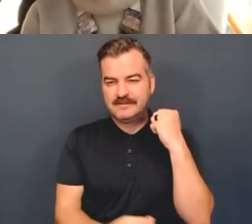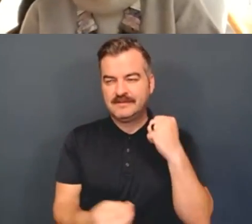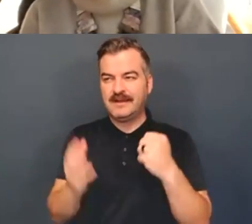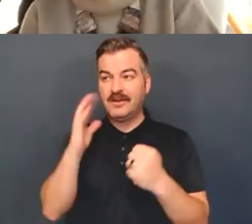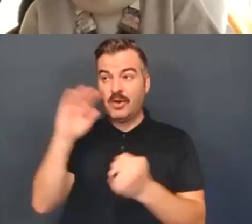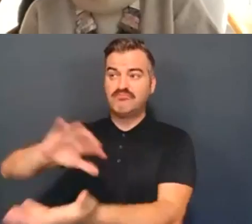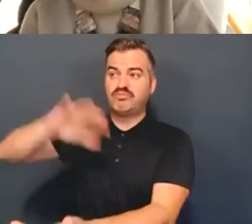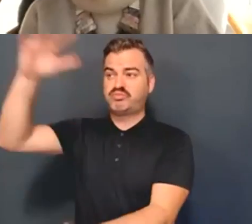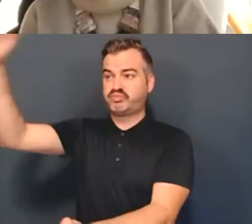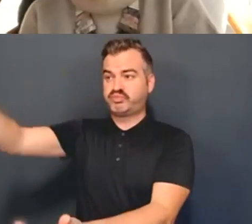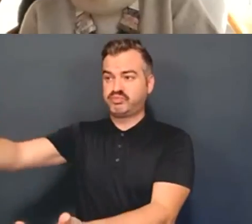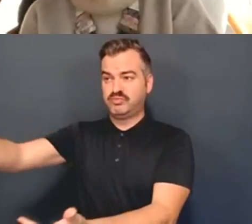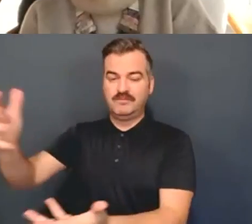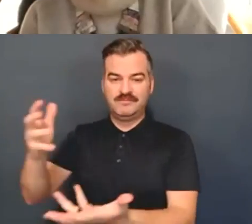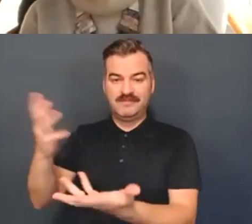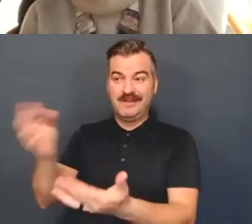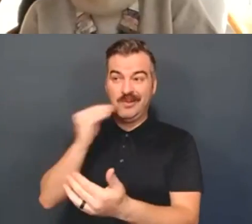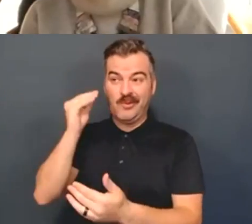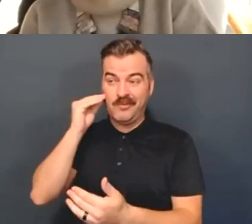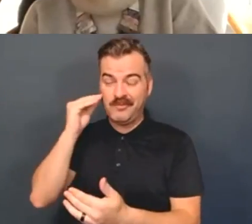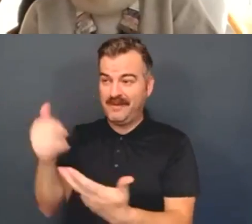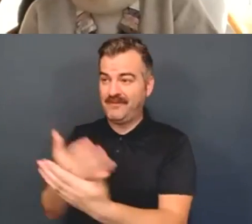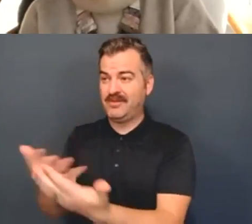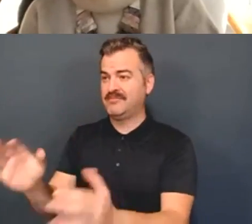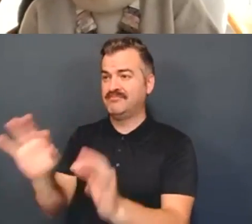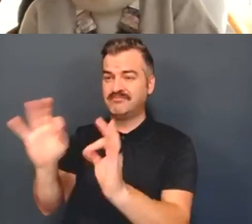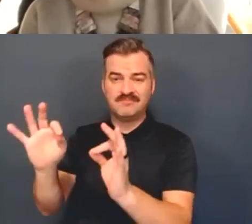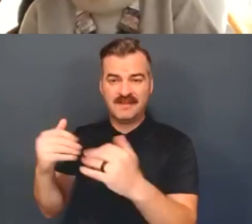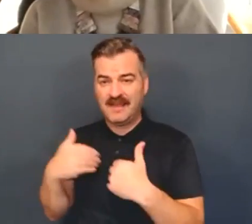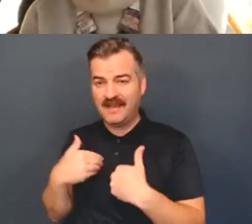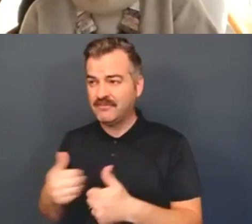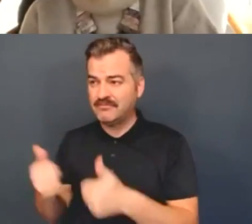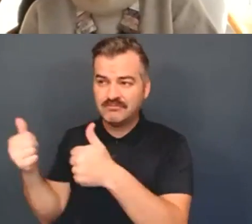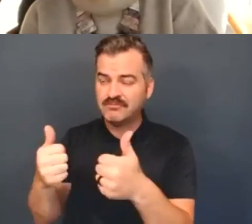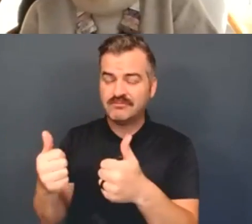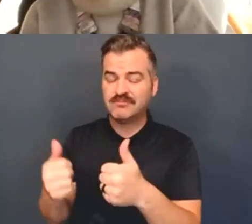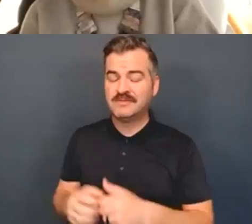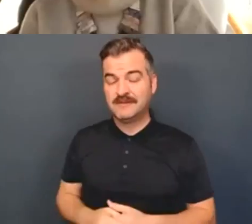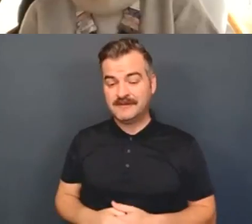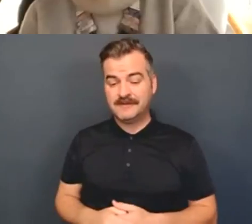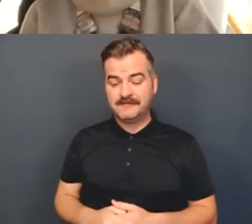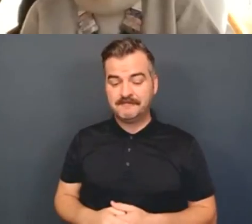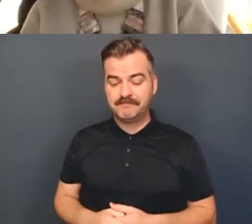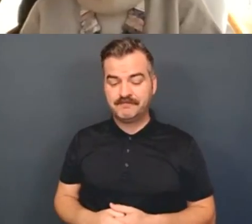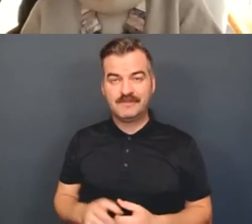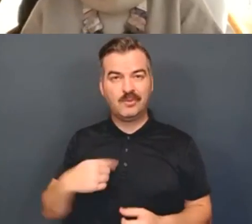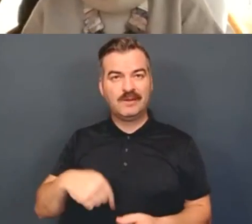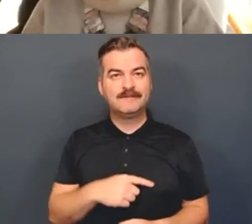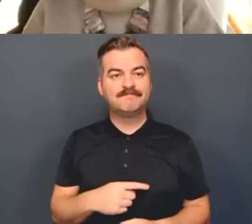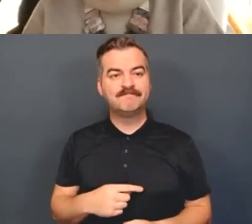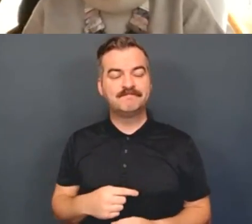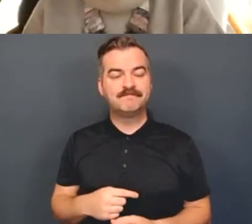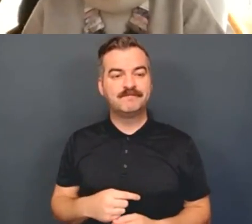of the home and all of what it represents to our families. just, and,